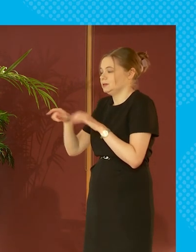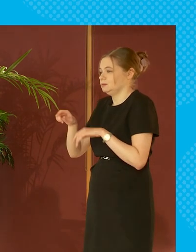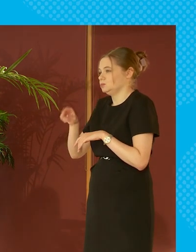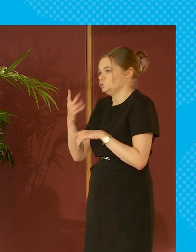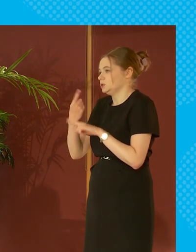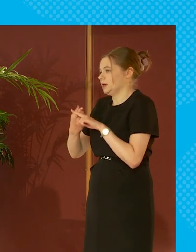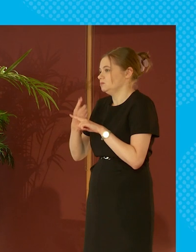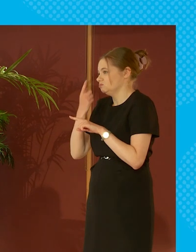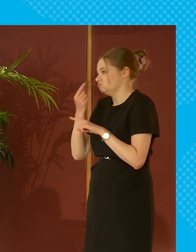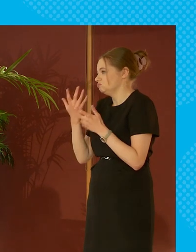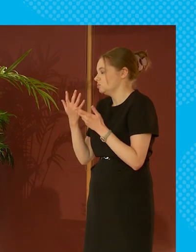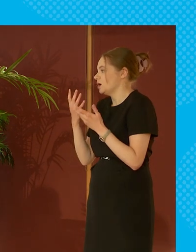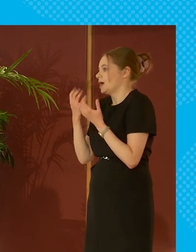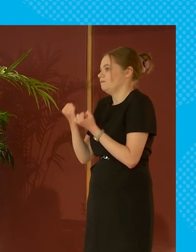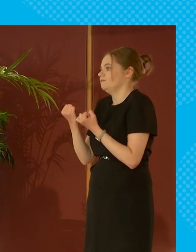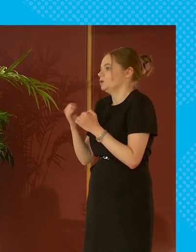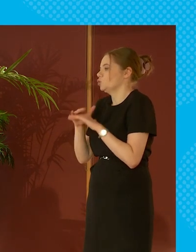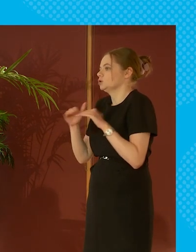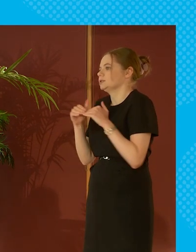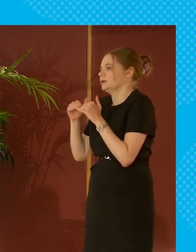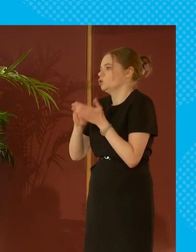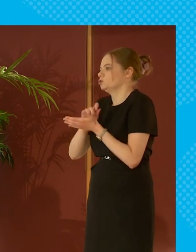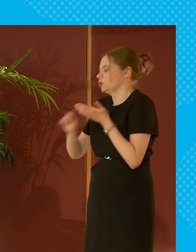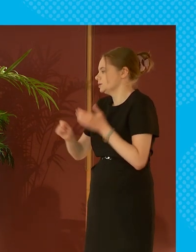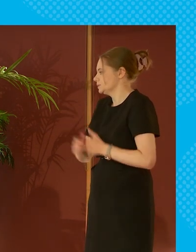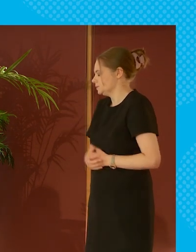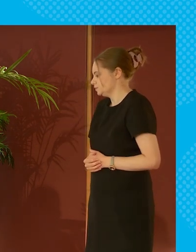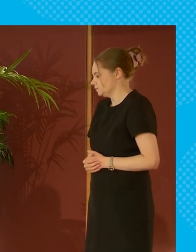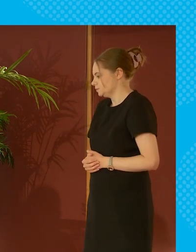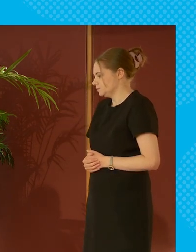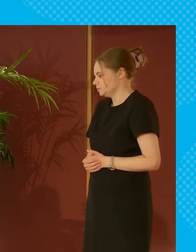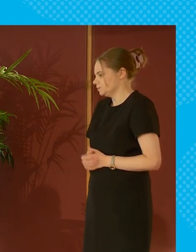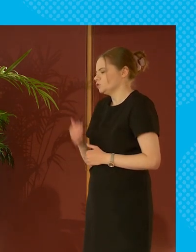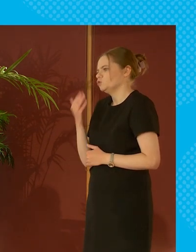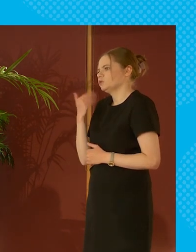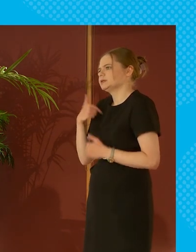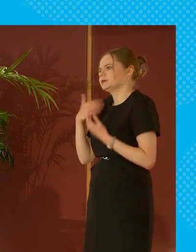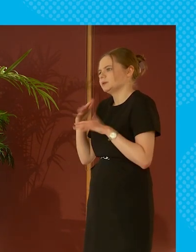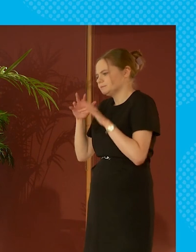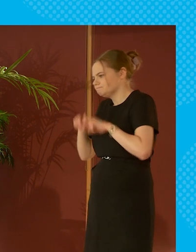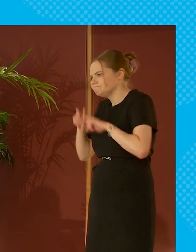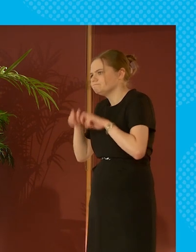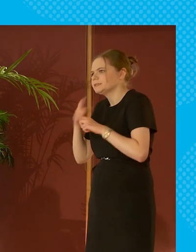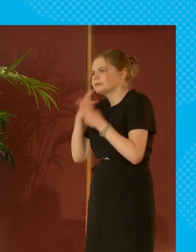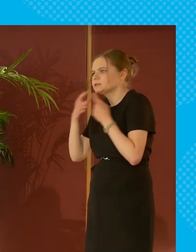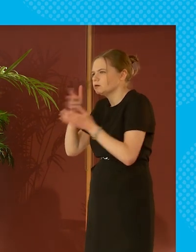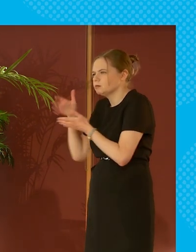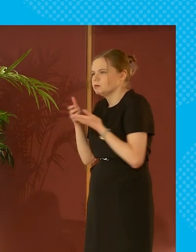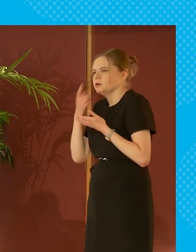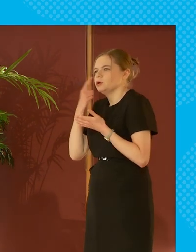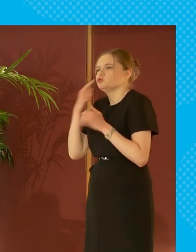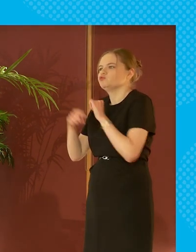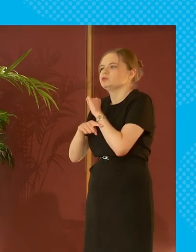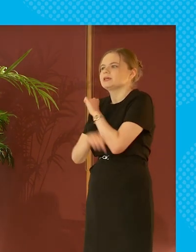contracts the paper i wrote recently again analyzing that data i was talking about looked at the recession and looked at this